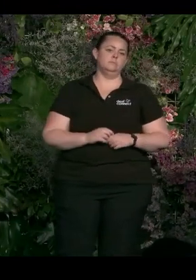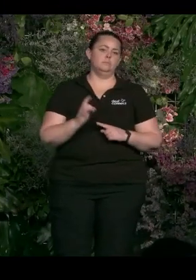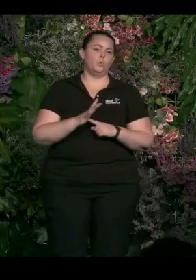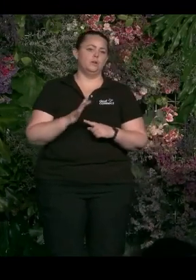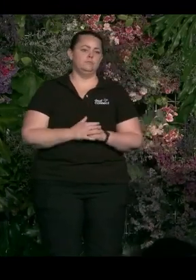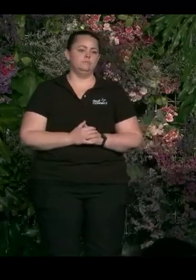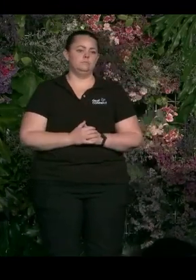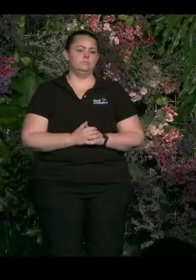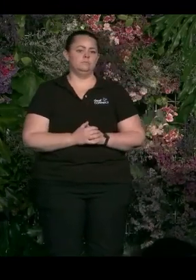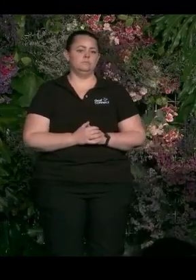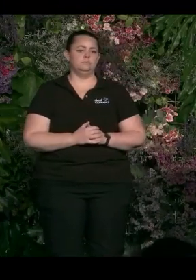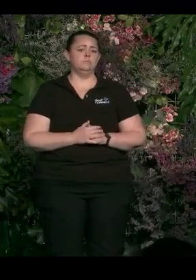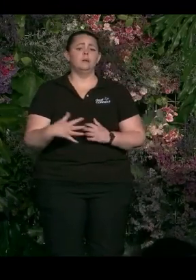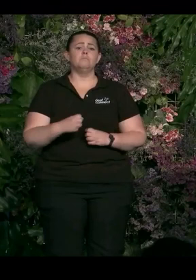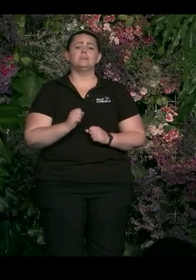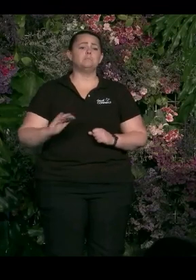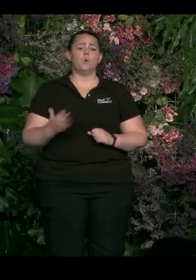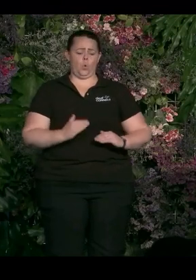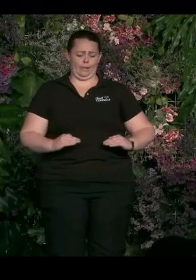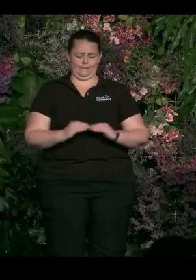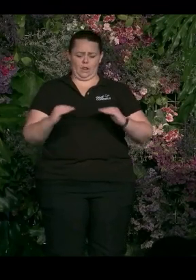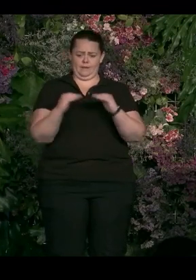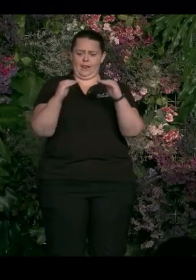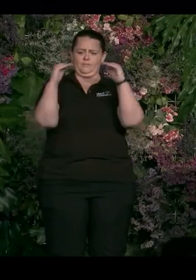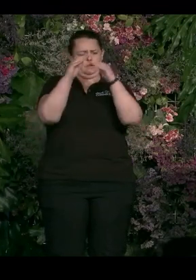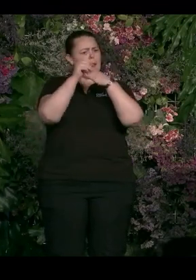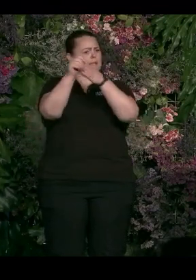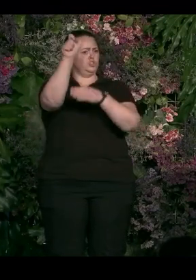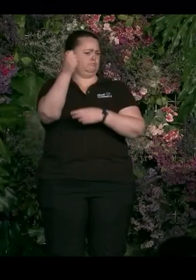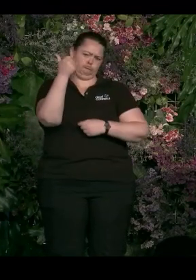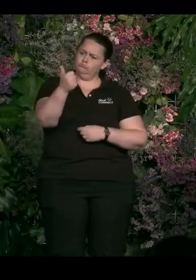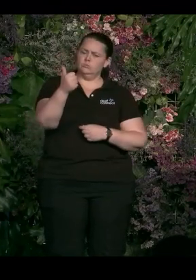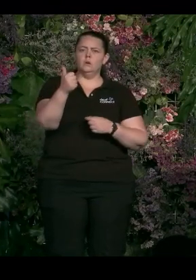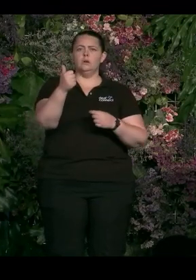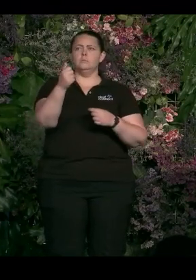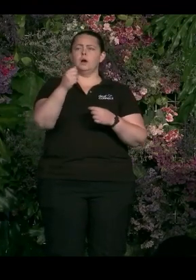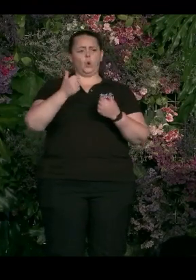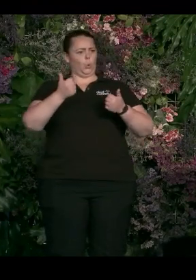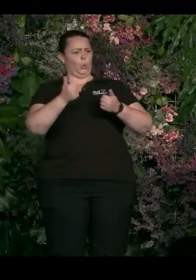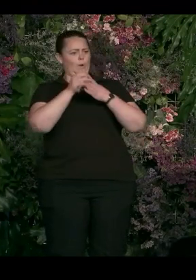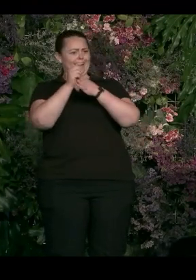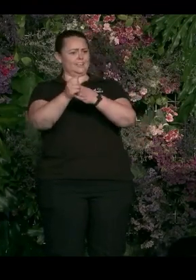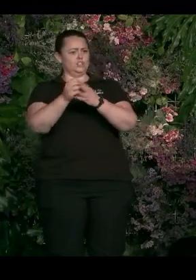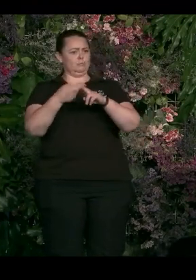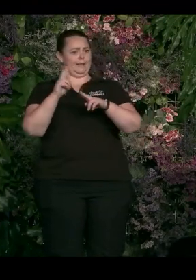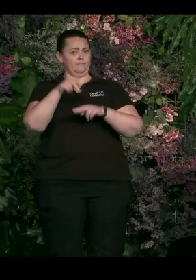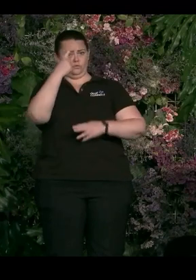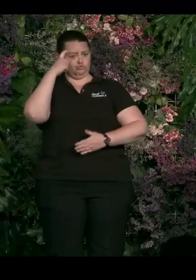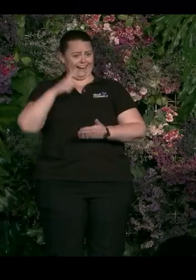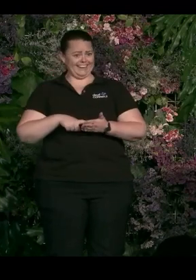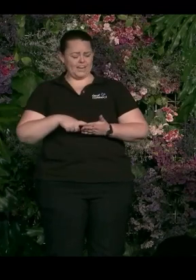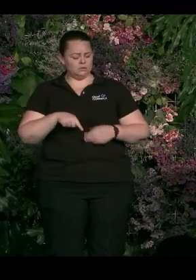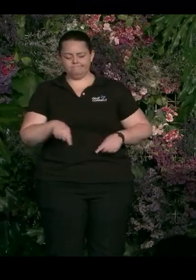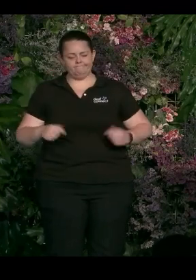single level, Kate. And so good leadership is recognising you being there is not enough. Good